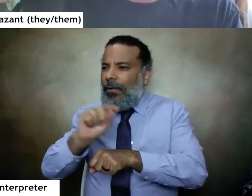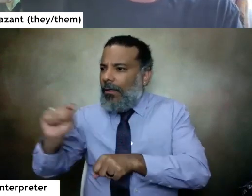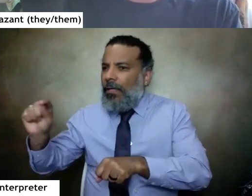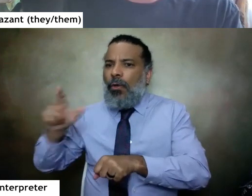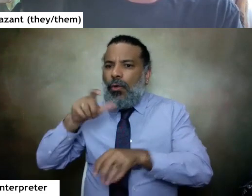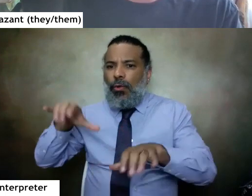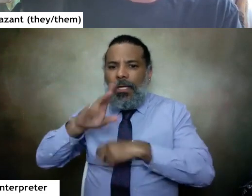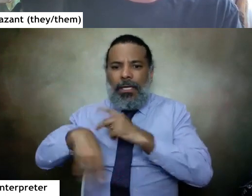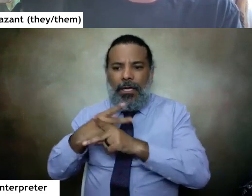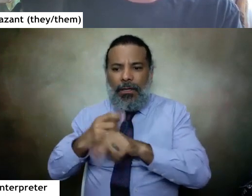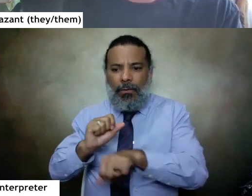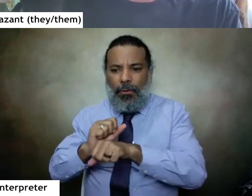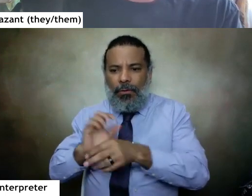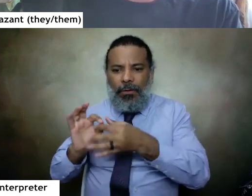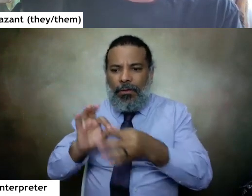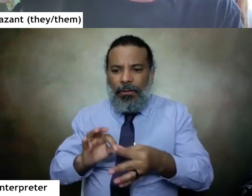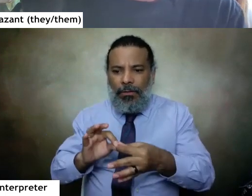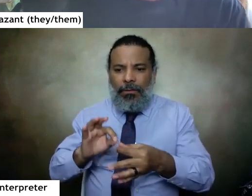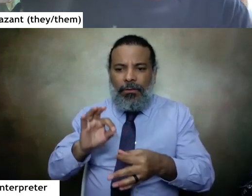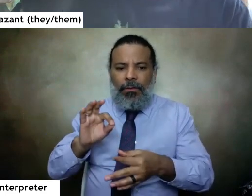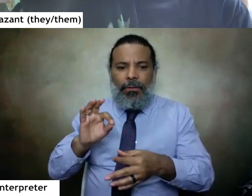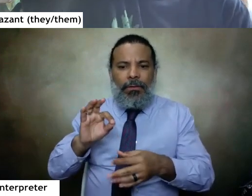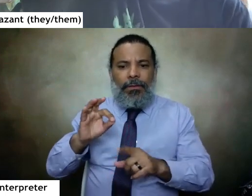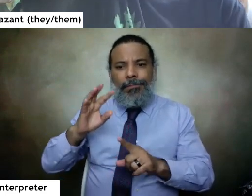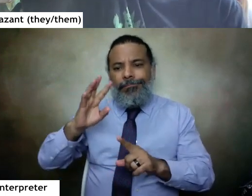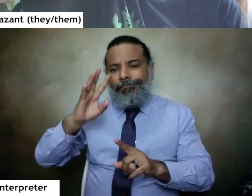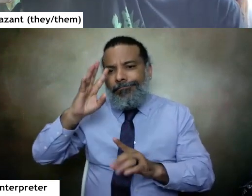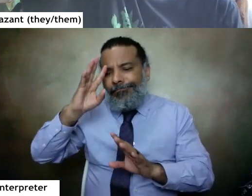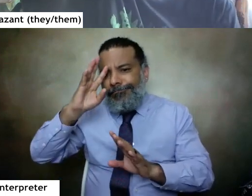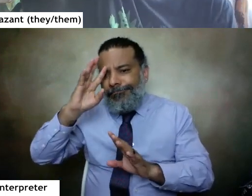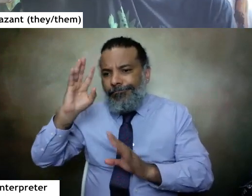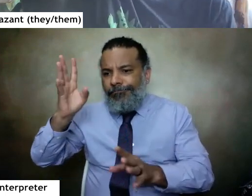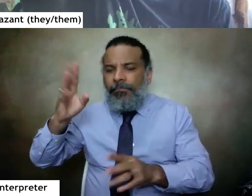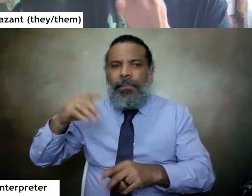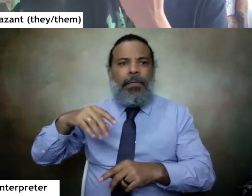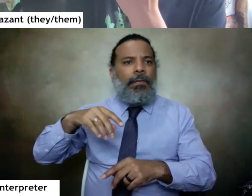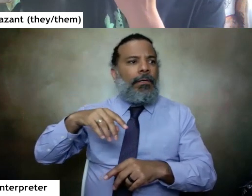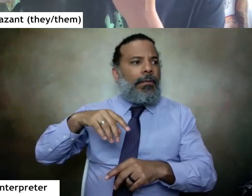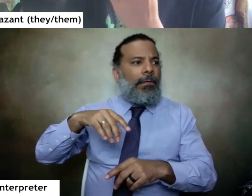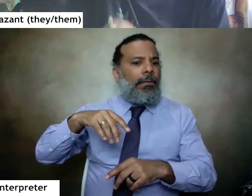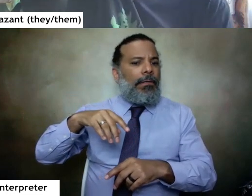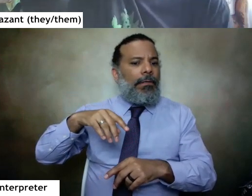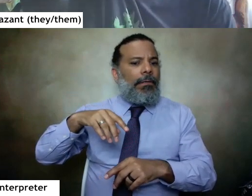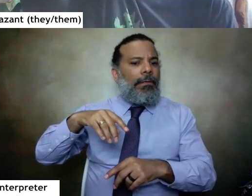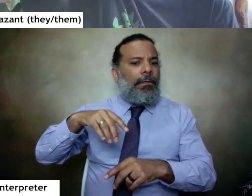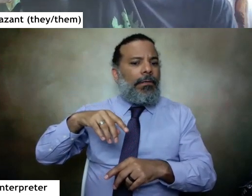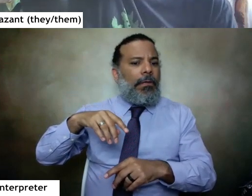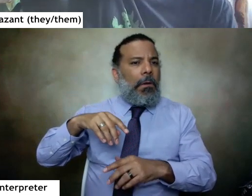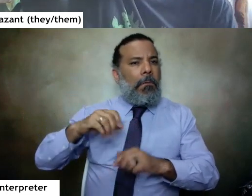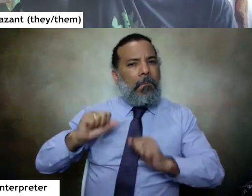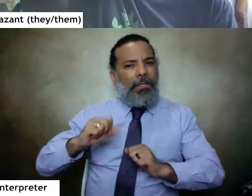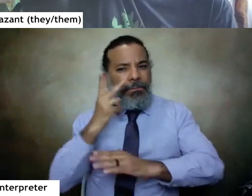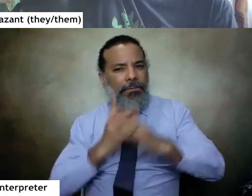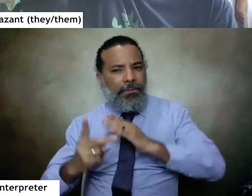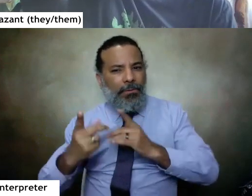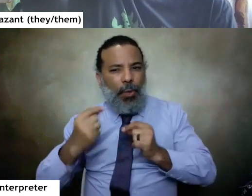with regards to speculative fiction and how how it can